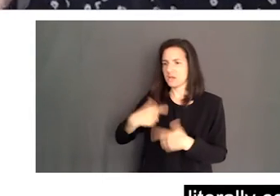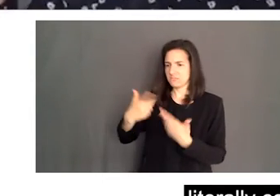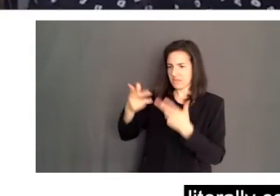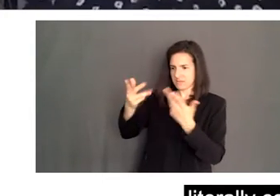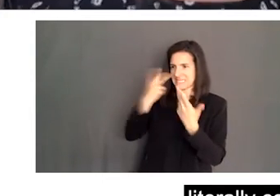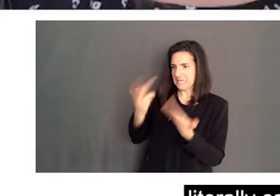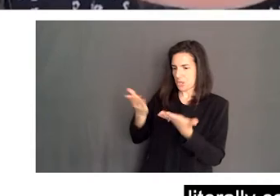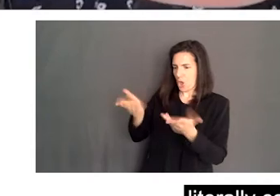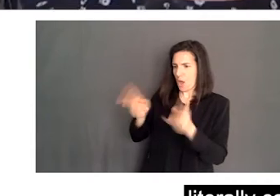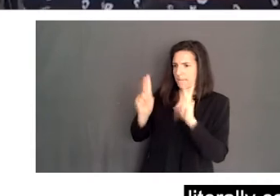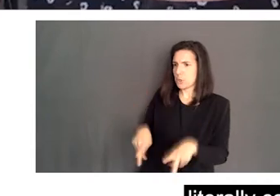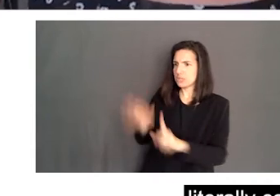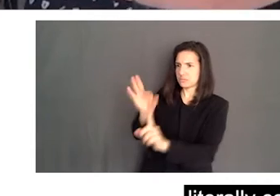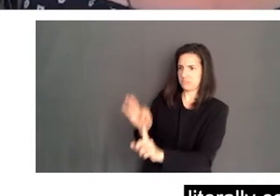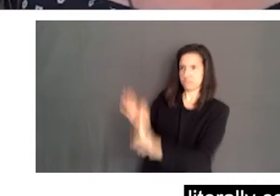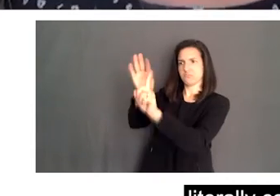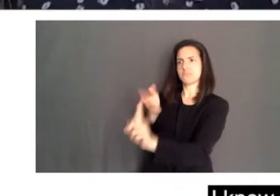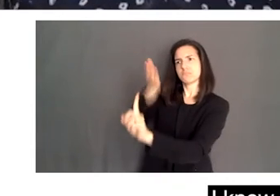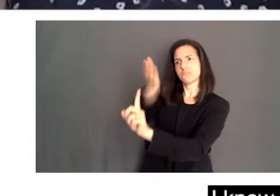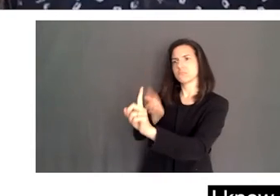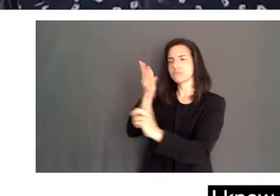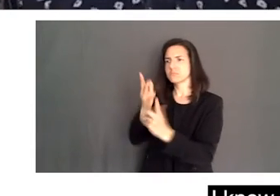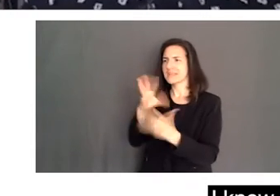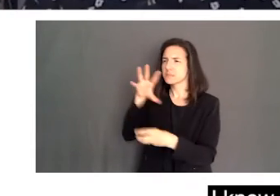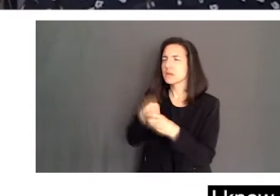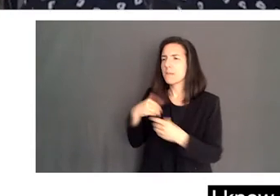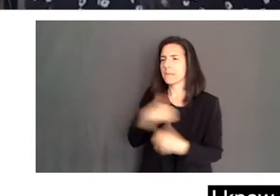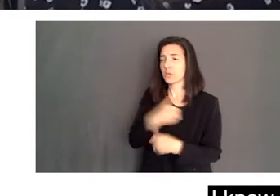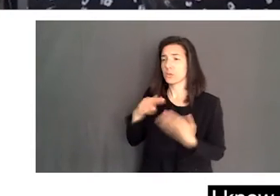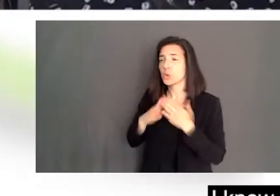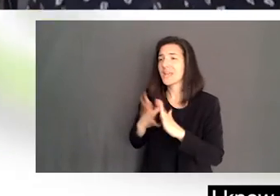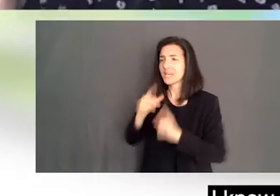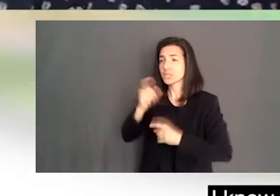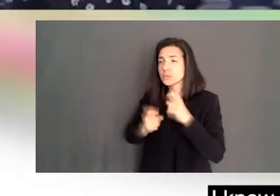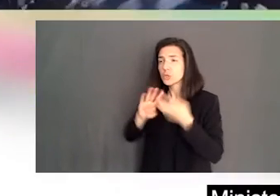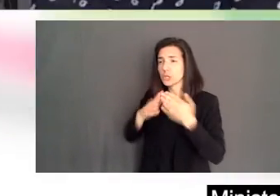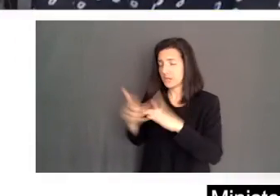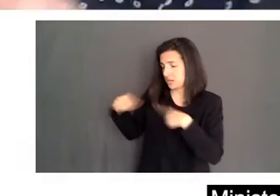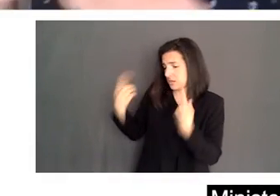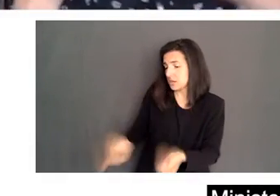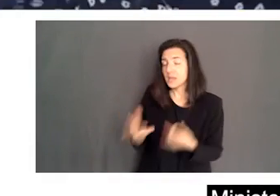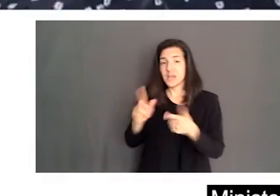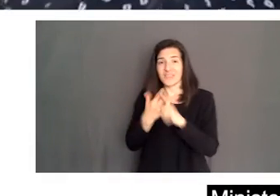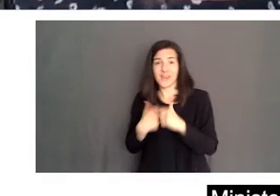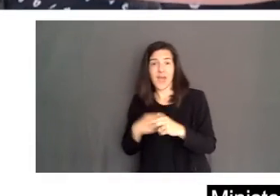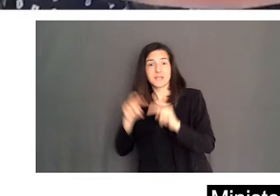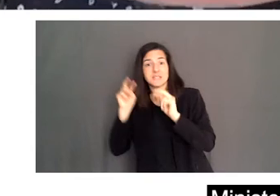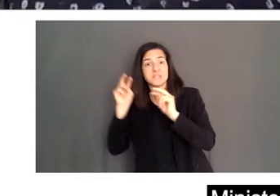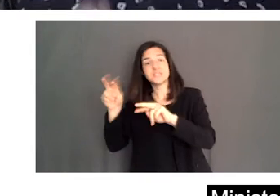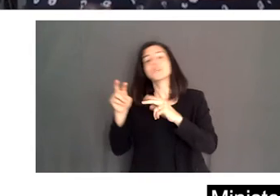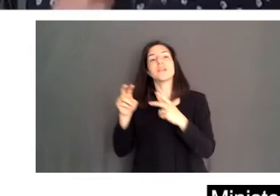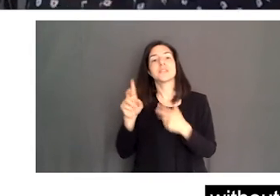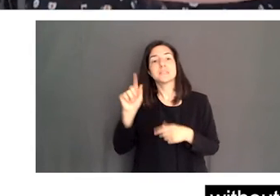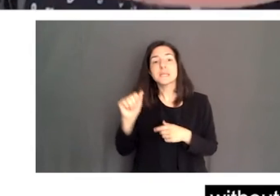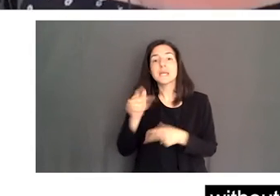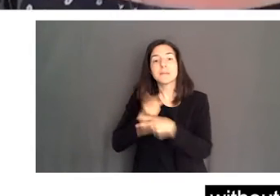who has literally committed to community from day one, and I know it's authentic. And then I look at Deputy Minister, and I see the authenticity of